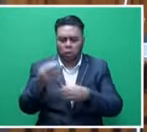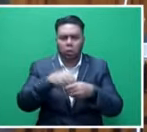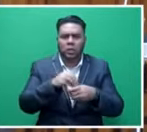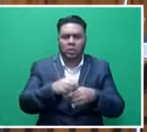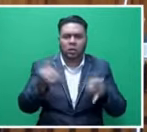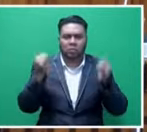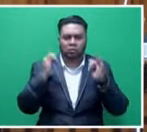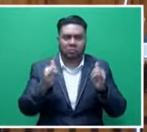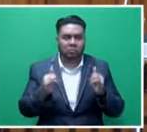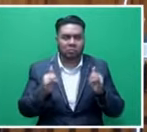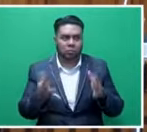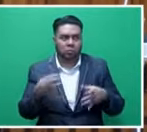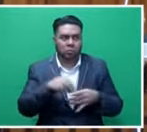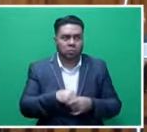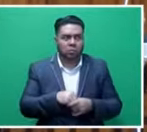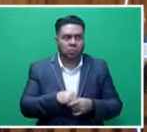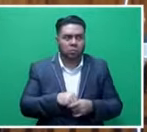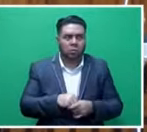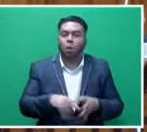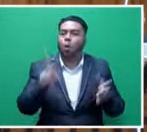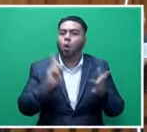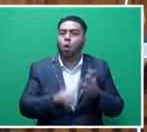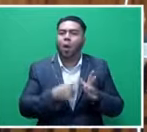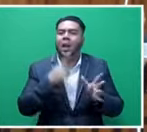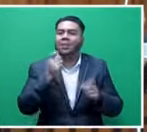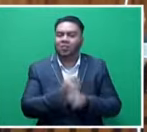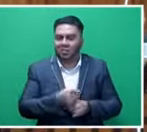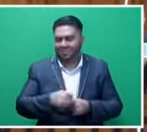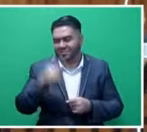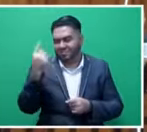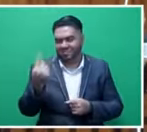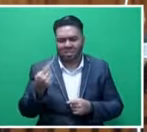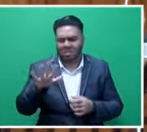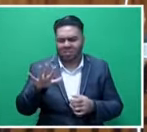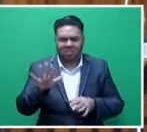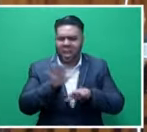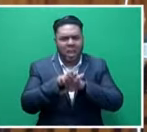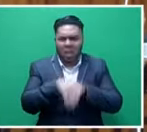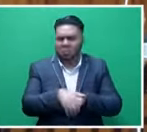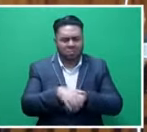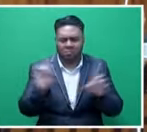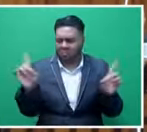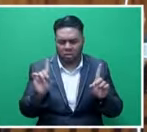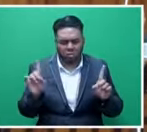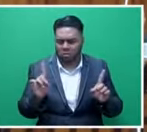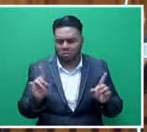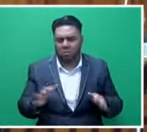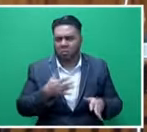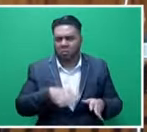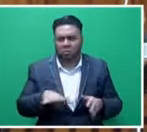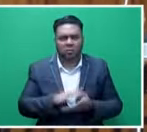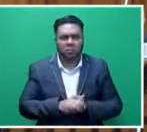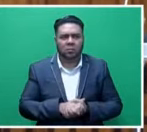So suddenly now suits them to say, OAG is the only independent body. This level of hypocrisy really should not exist in order to have a good, healthy